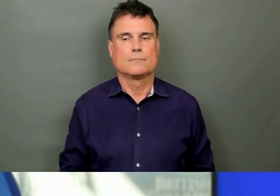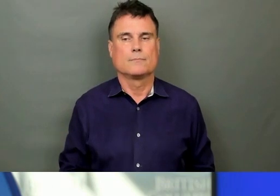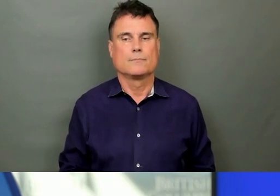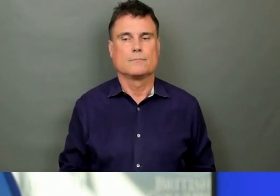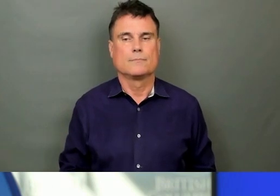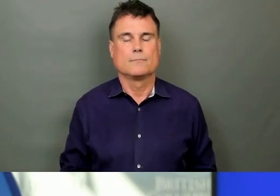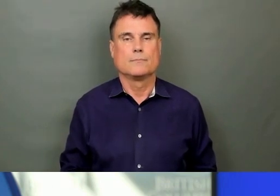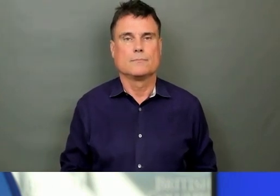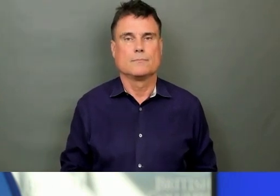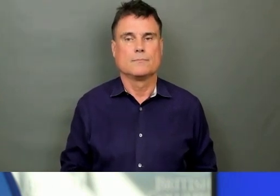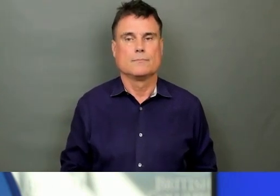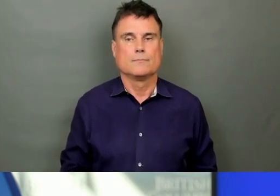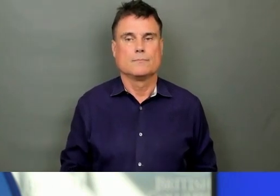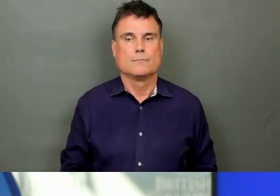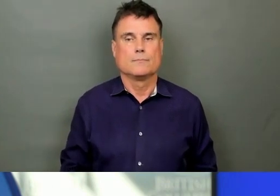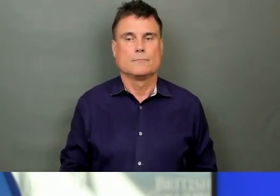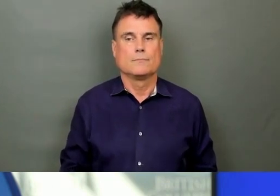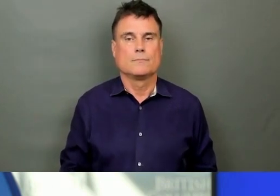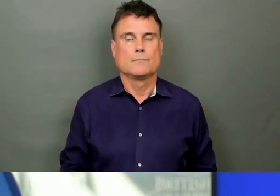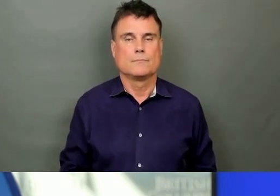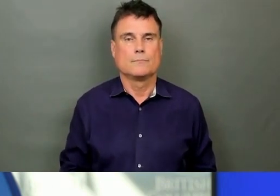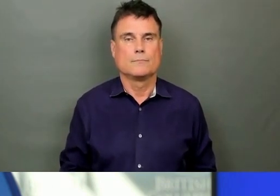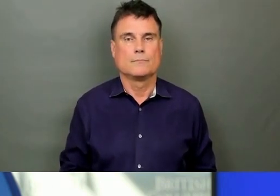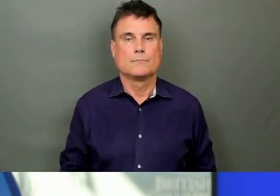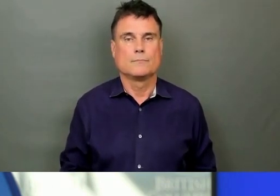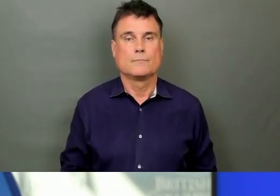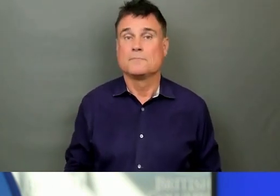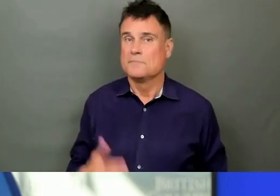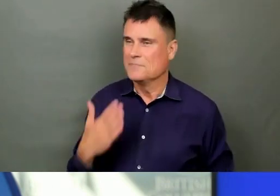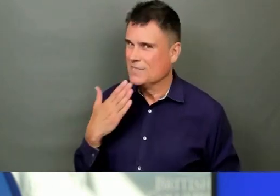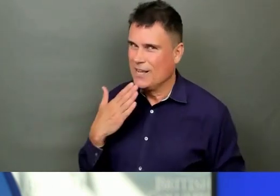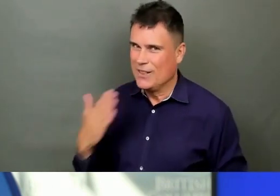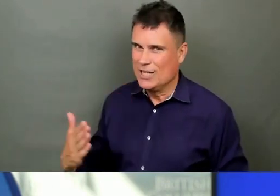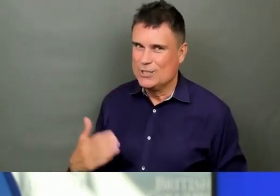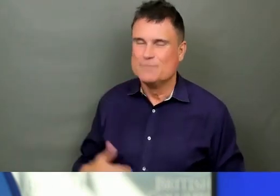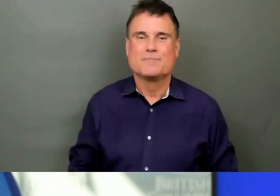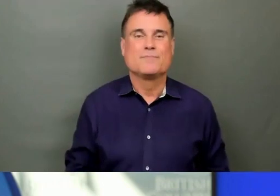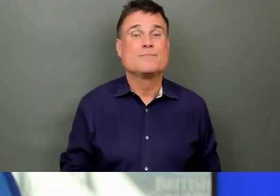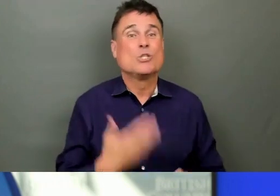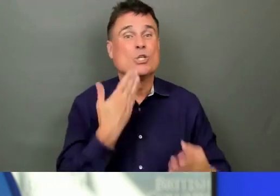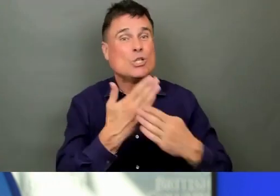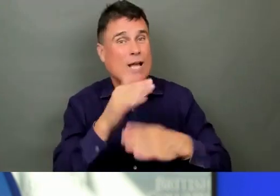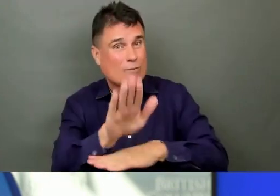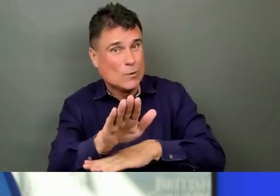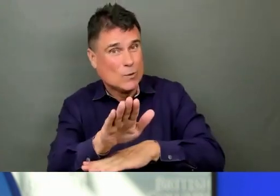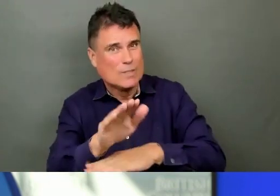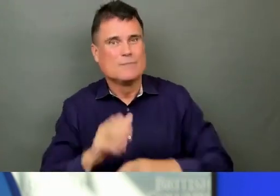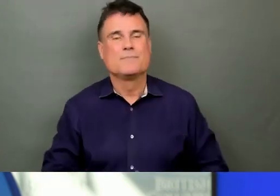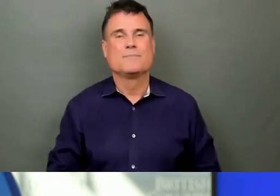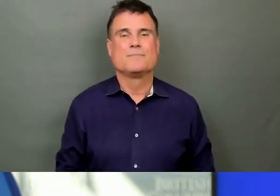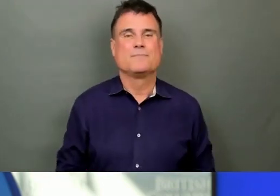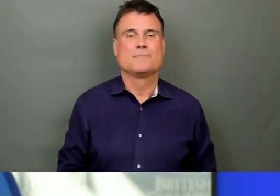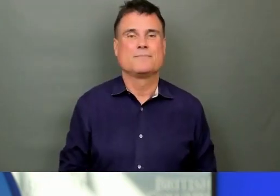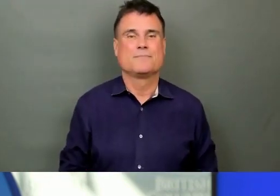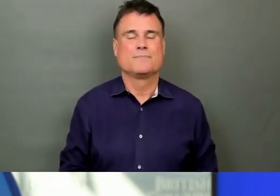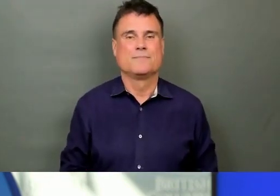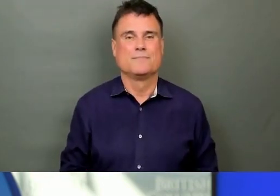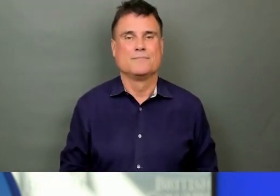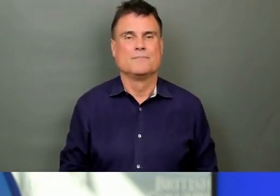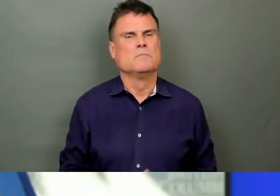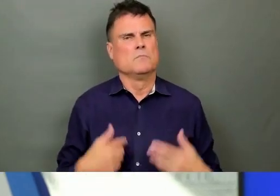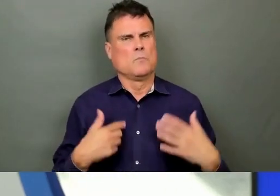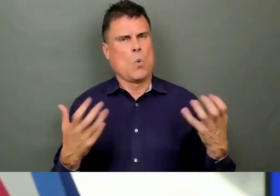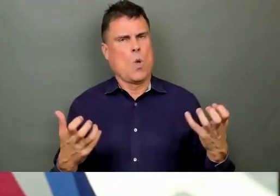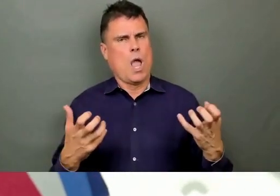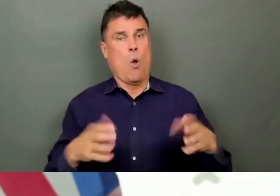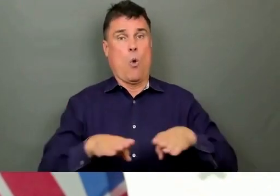Thank you very much, Minister Dix and good afternoon, everybody. I want to start by reiterating something that Minister